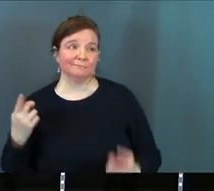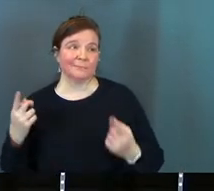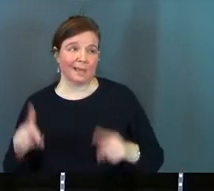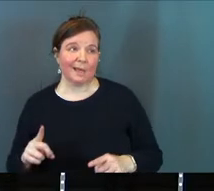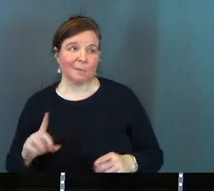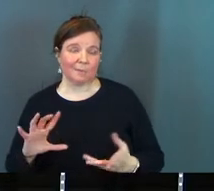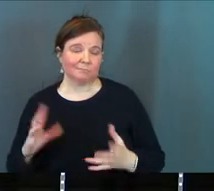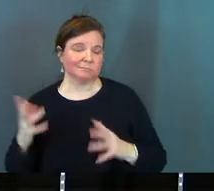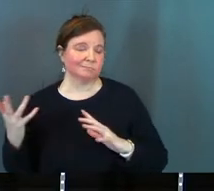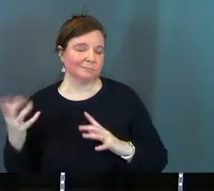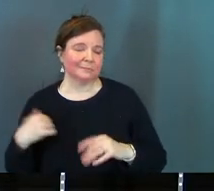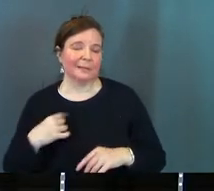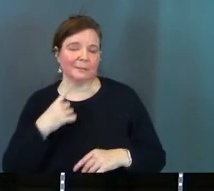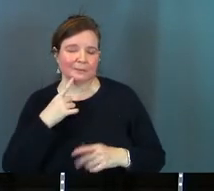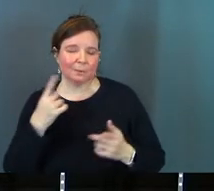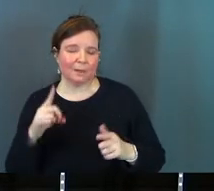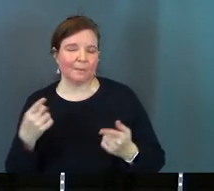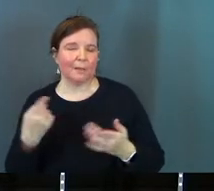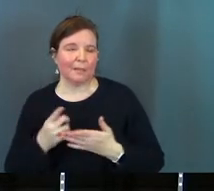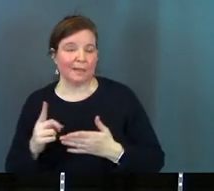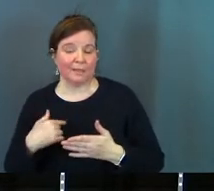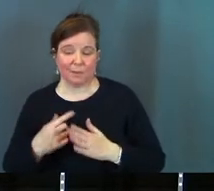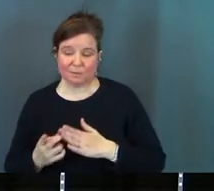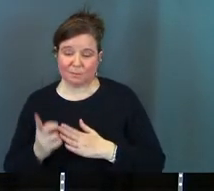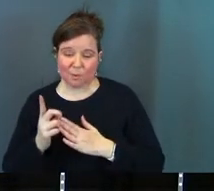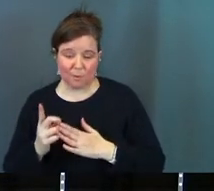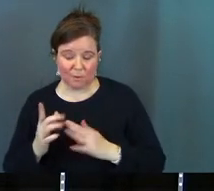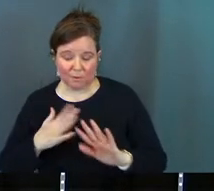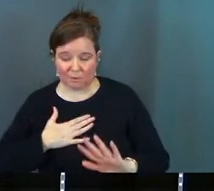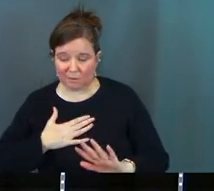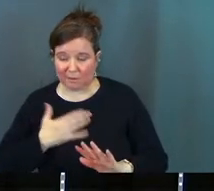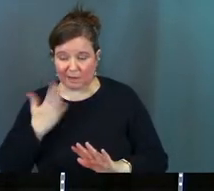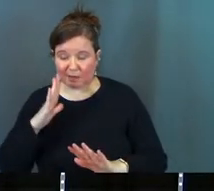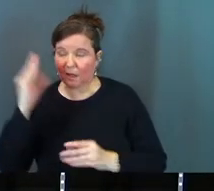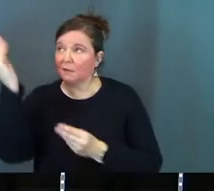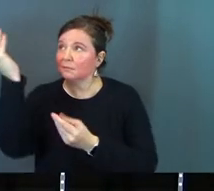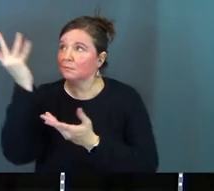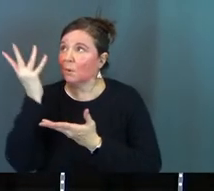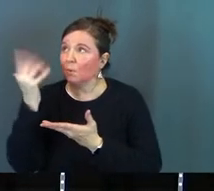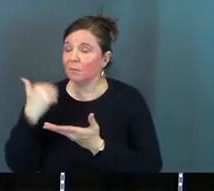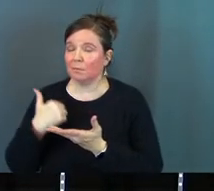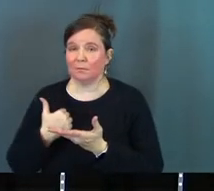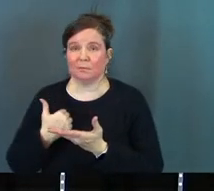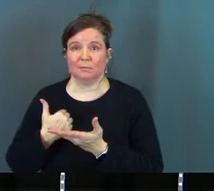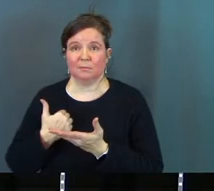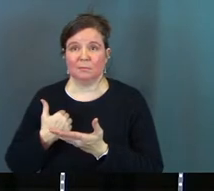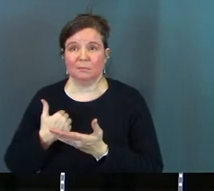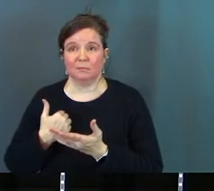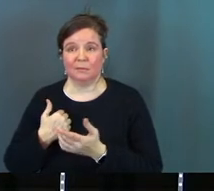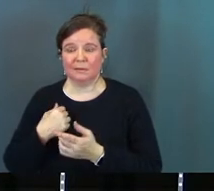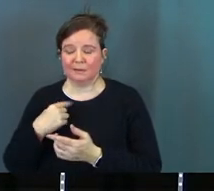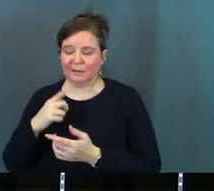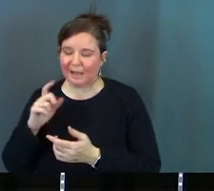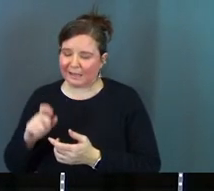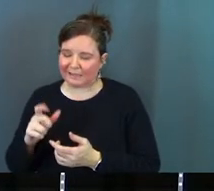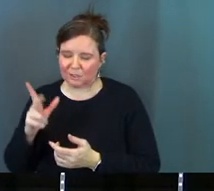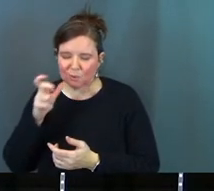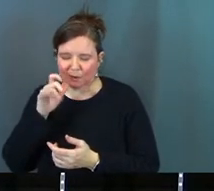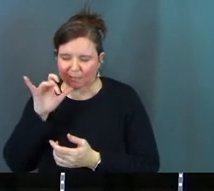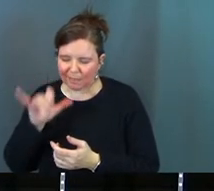let me tell you about last week and there's this moment and God spoke to me exactly what I need to hear